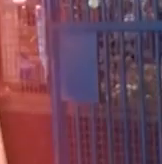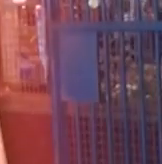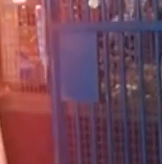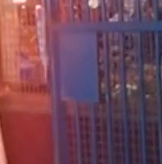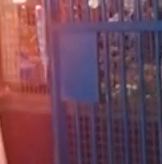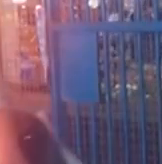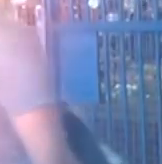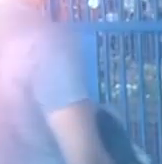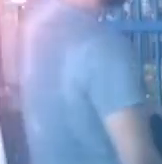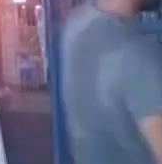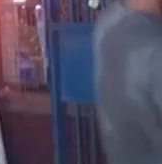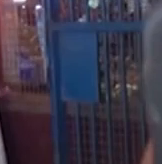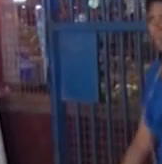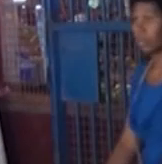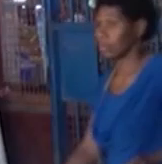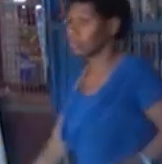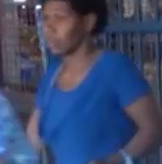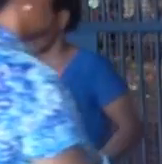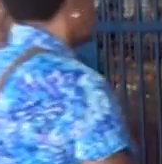See you next time.